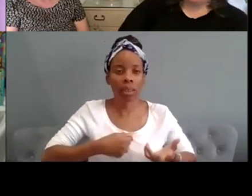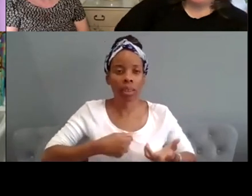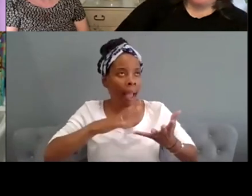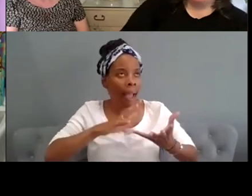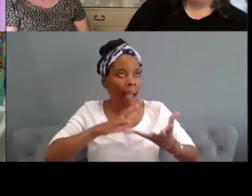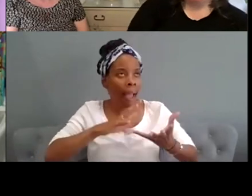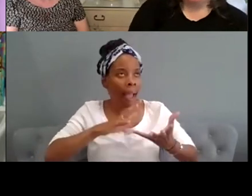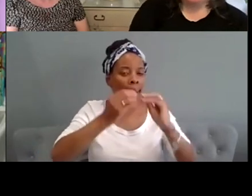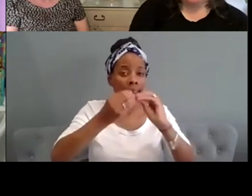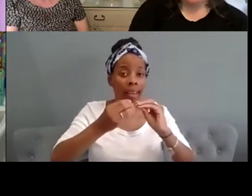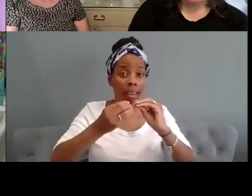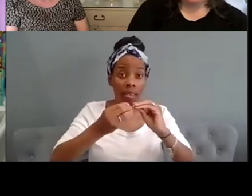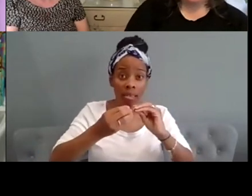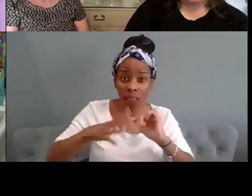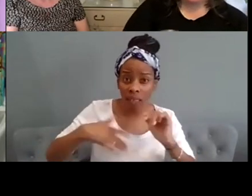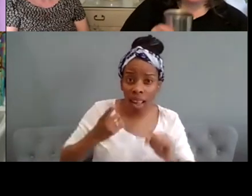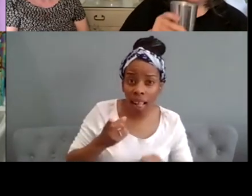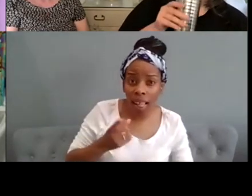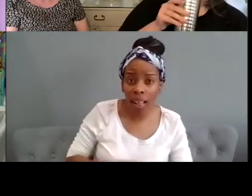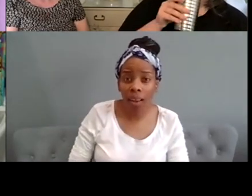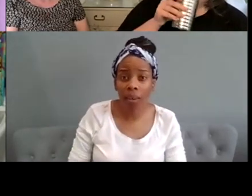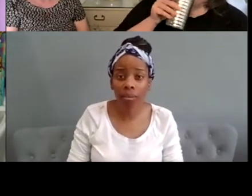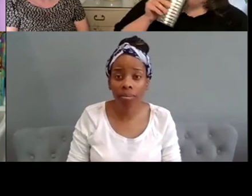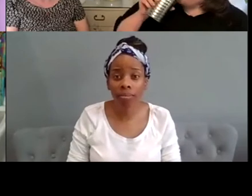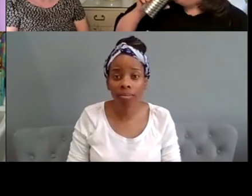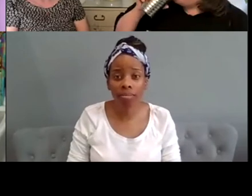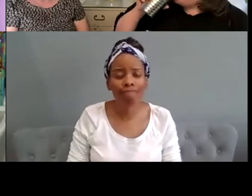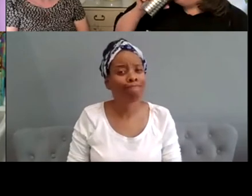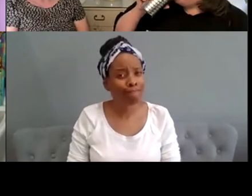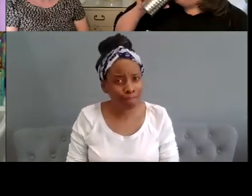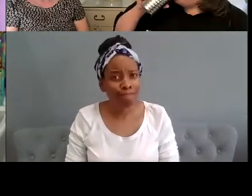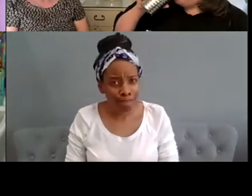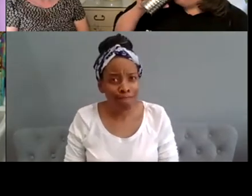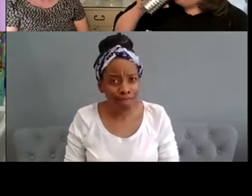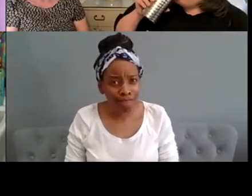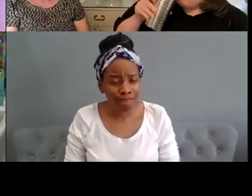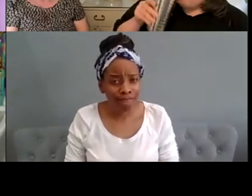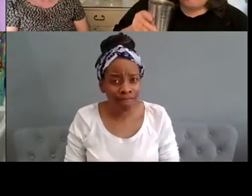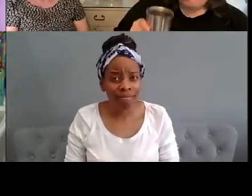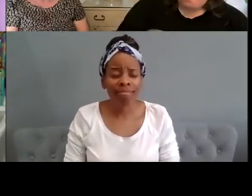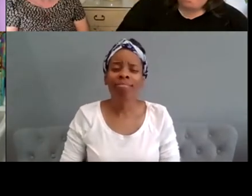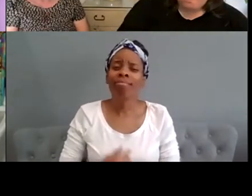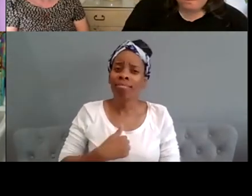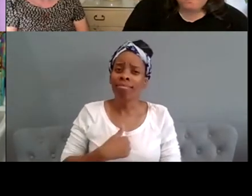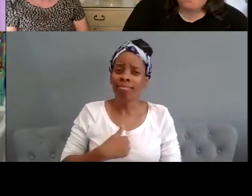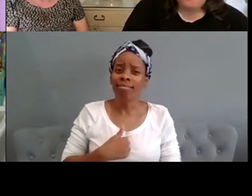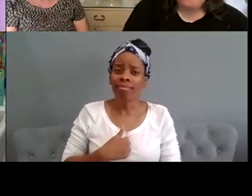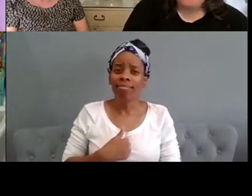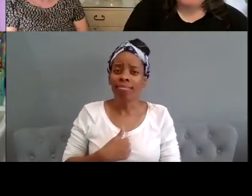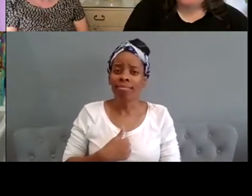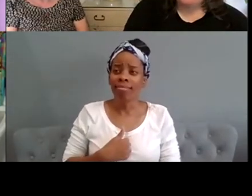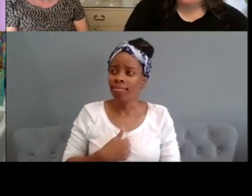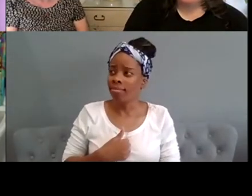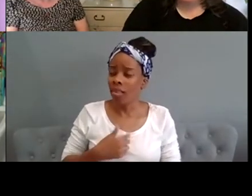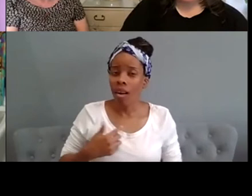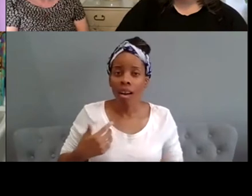yeah yeah yeah i do feel that that is that it's good to be able to be part of a studio where